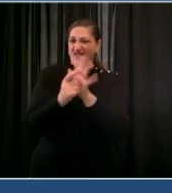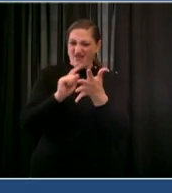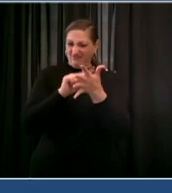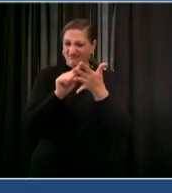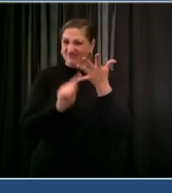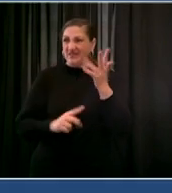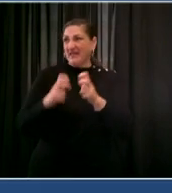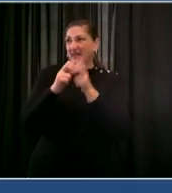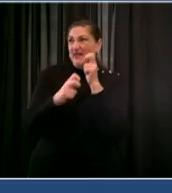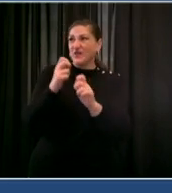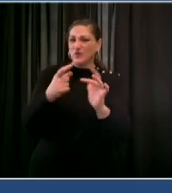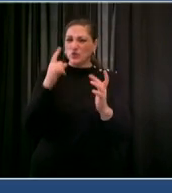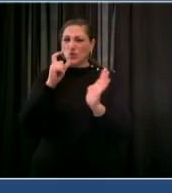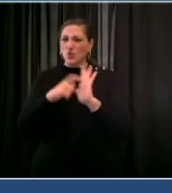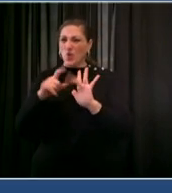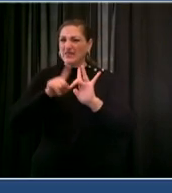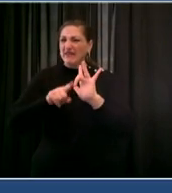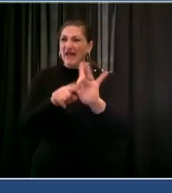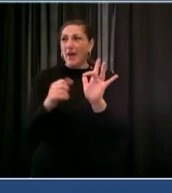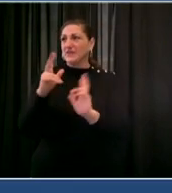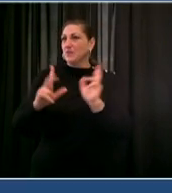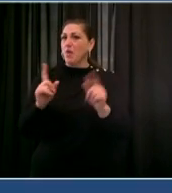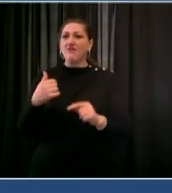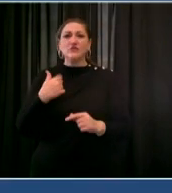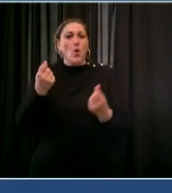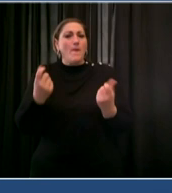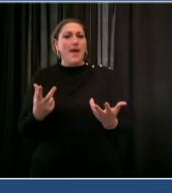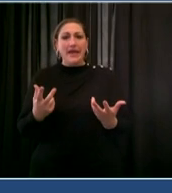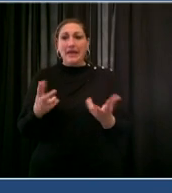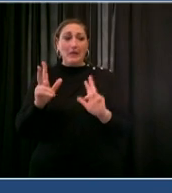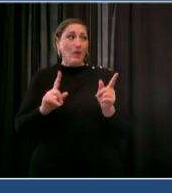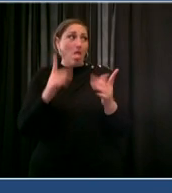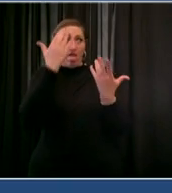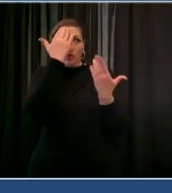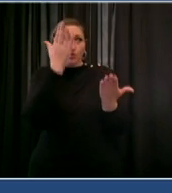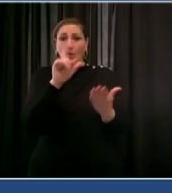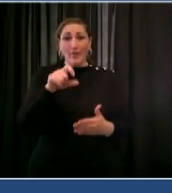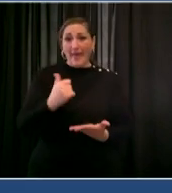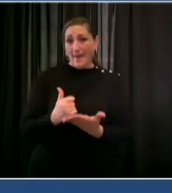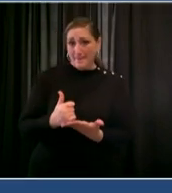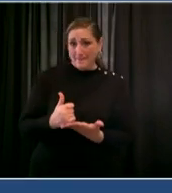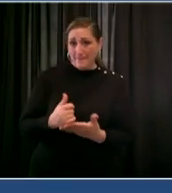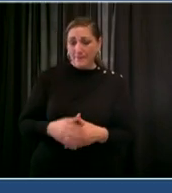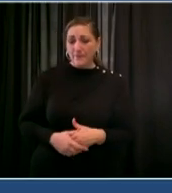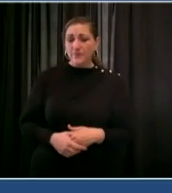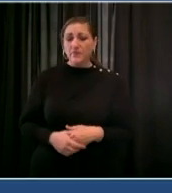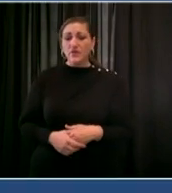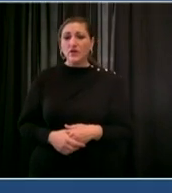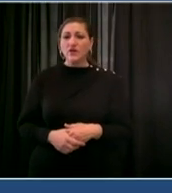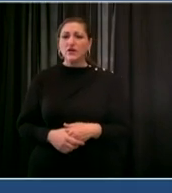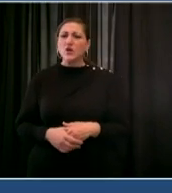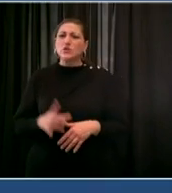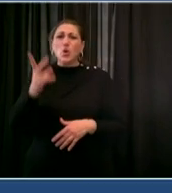more difficult to help those who don't know they need help we see this in one heartbreaking